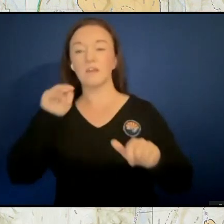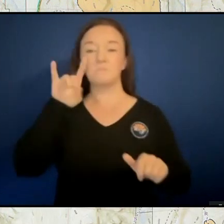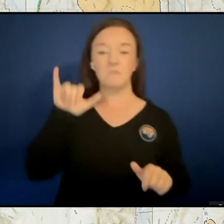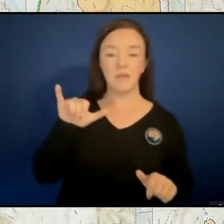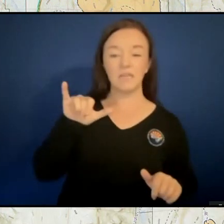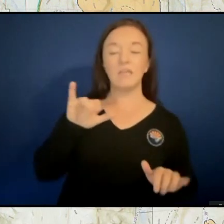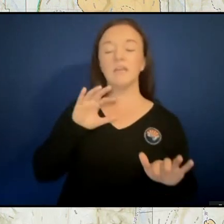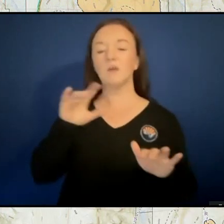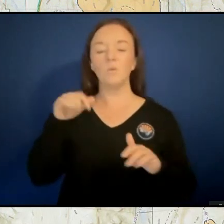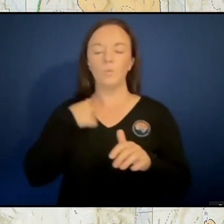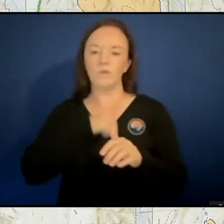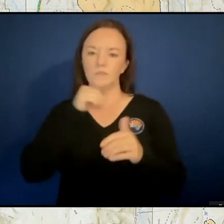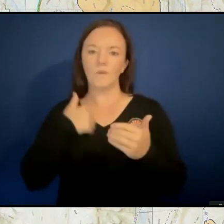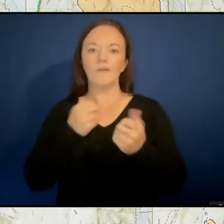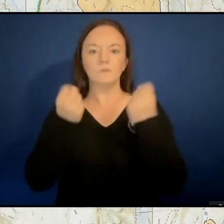idle.